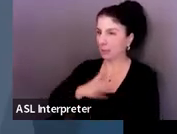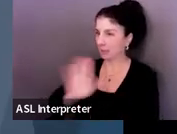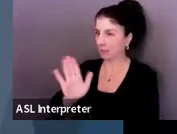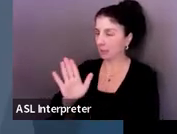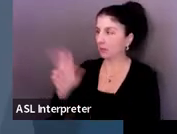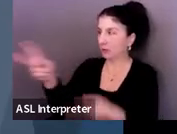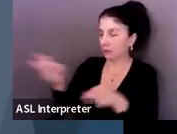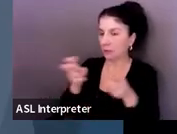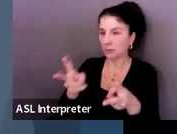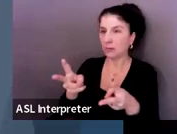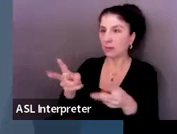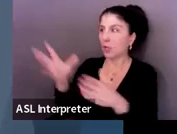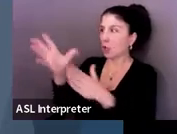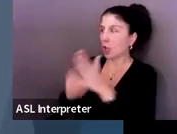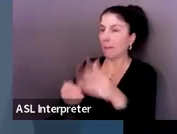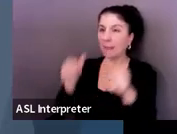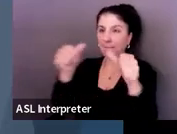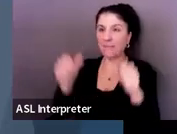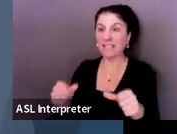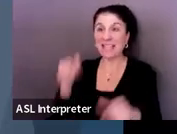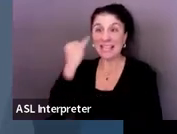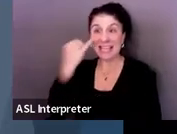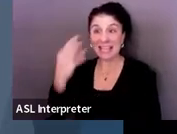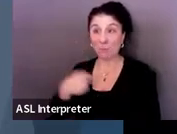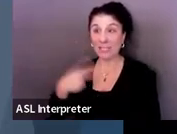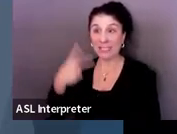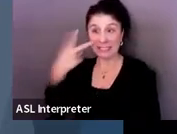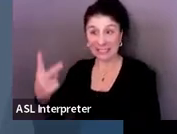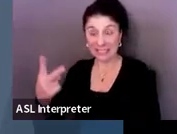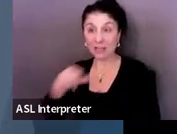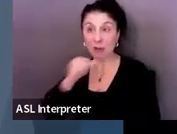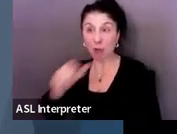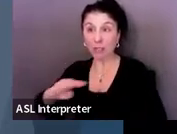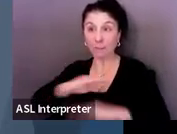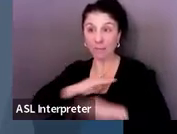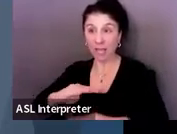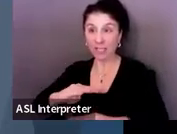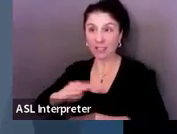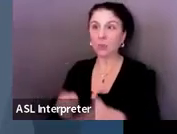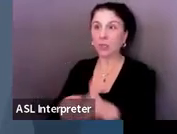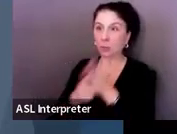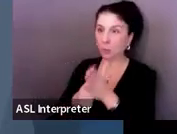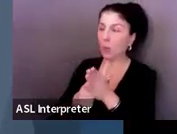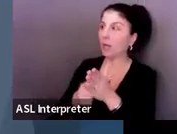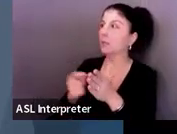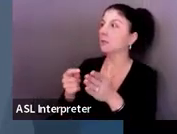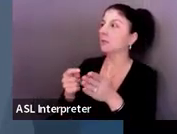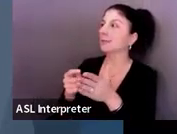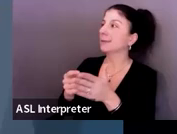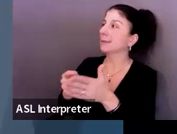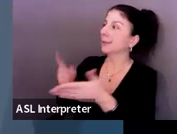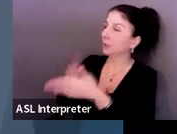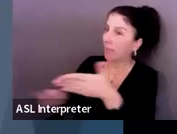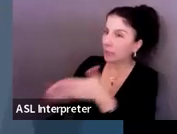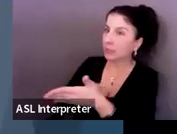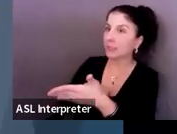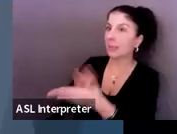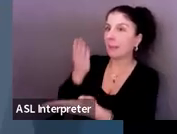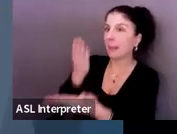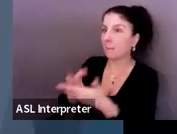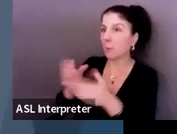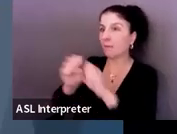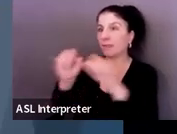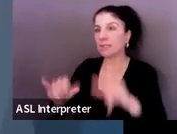Because we are required if we see non-compliance, we have to ask for correction of that and then proof of systemic compliance.